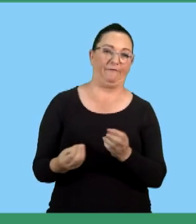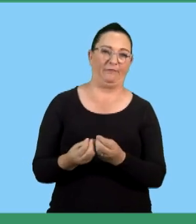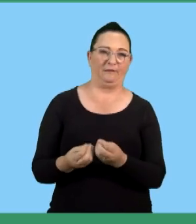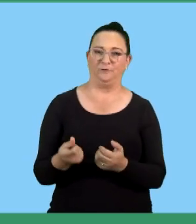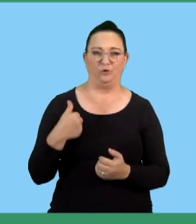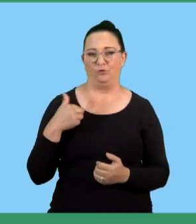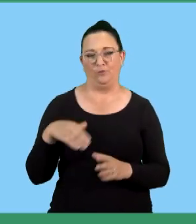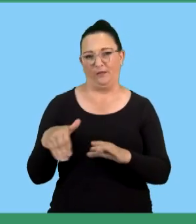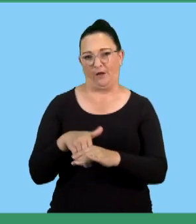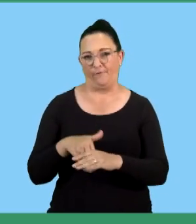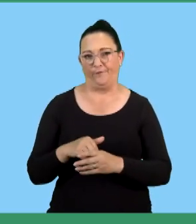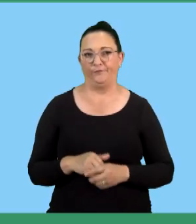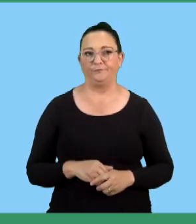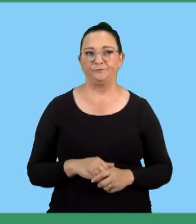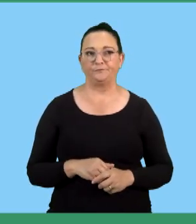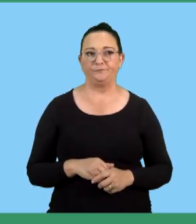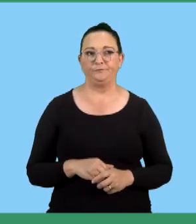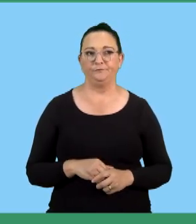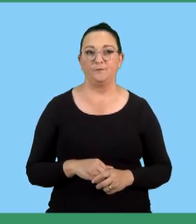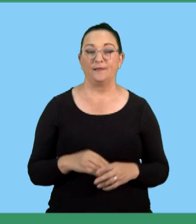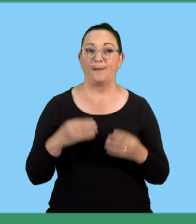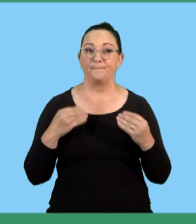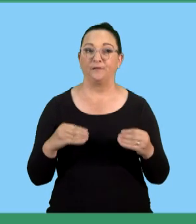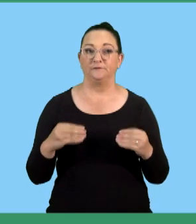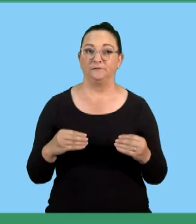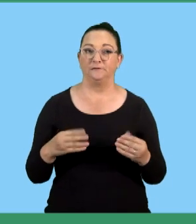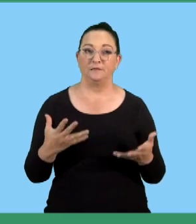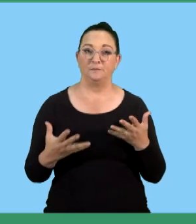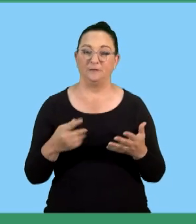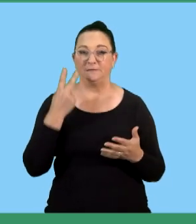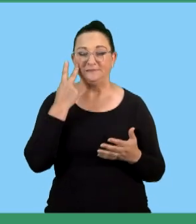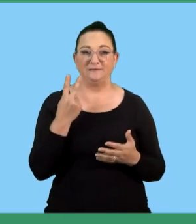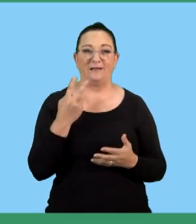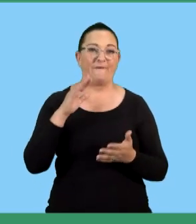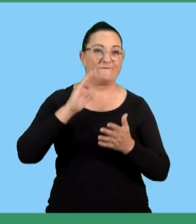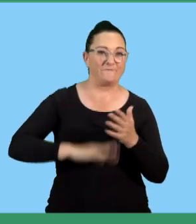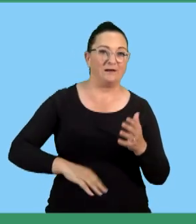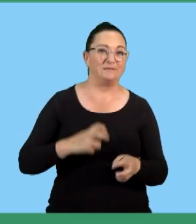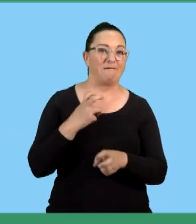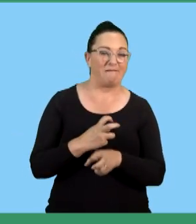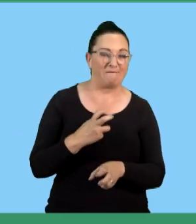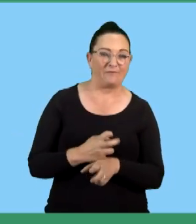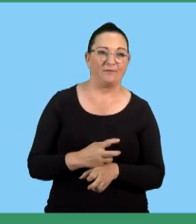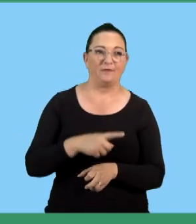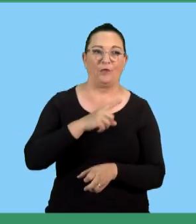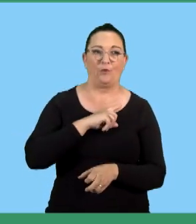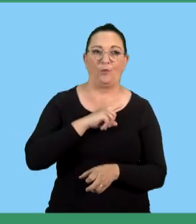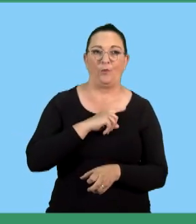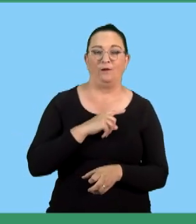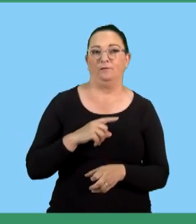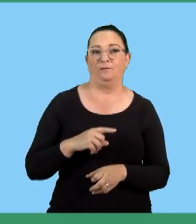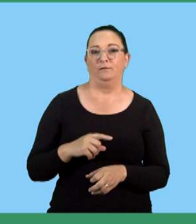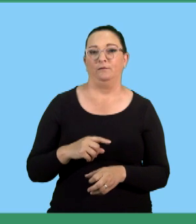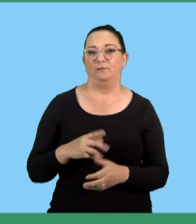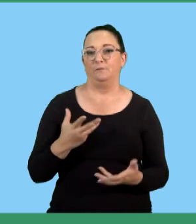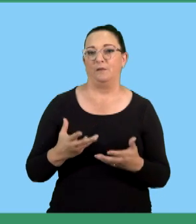negativities or negative things. So it says here, businesses may face heavy fines for non-compliances, fines